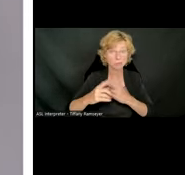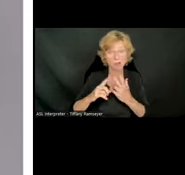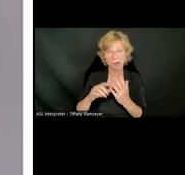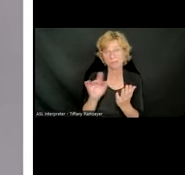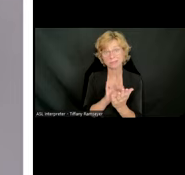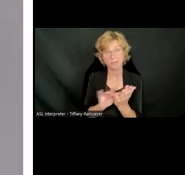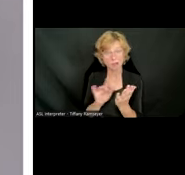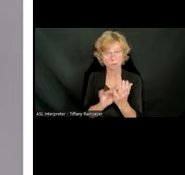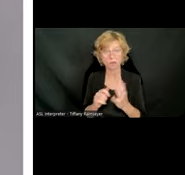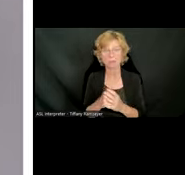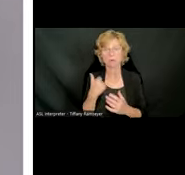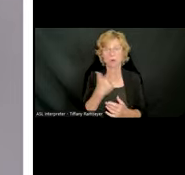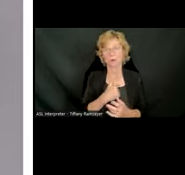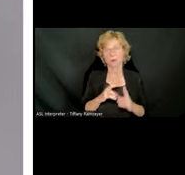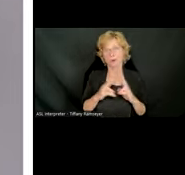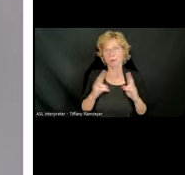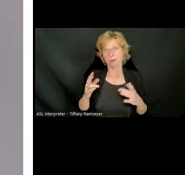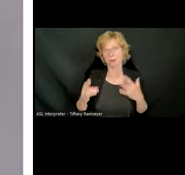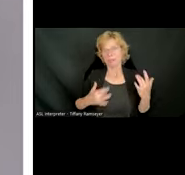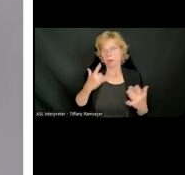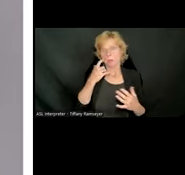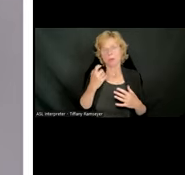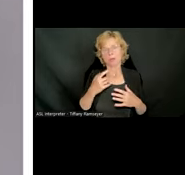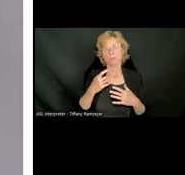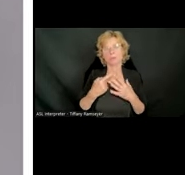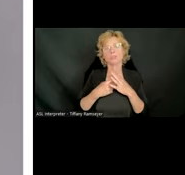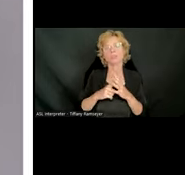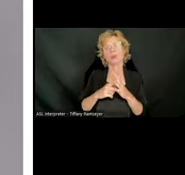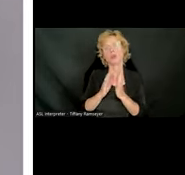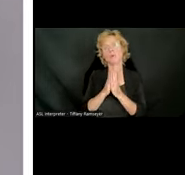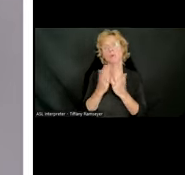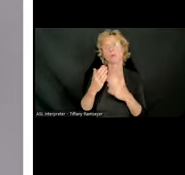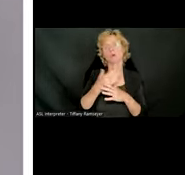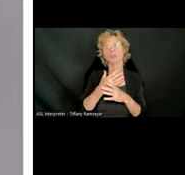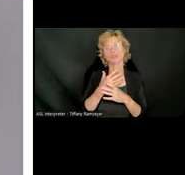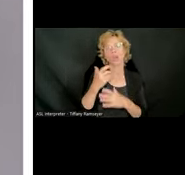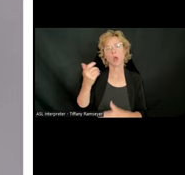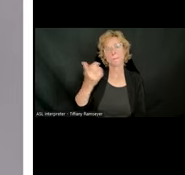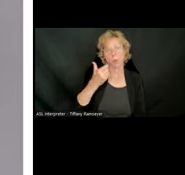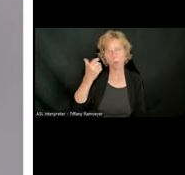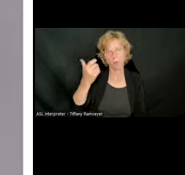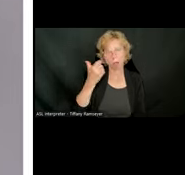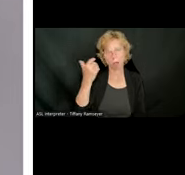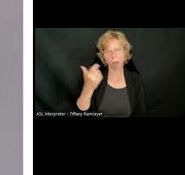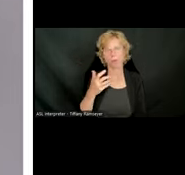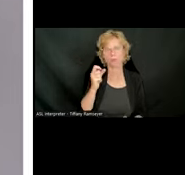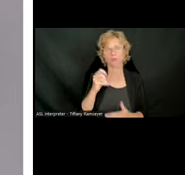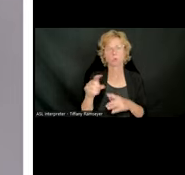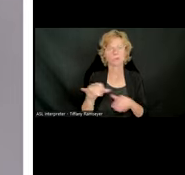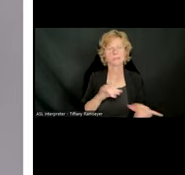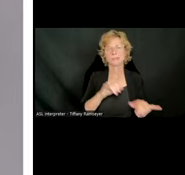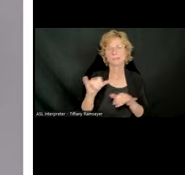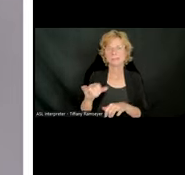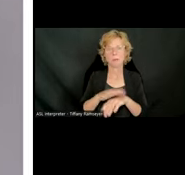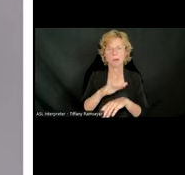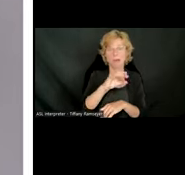because we recently launched our new Bookshare mobile reader app, which gives students the same access through the free app on iOS and Android. This